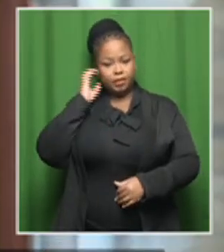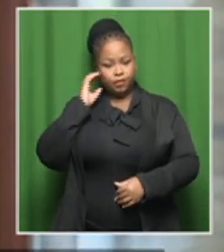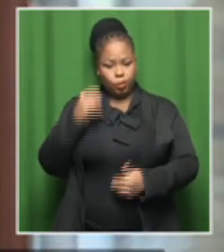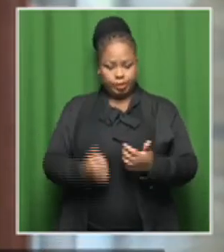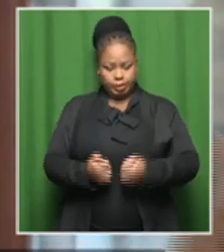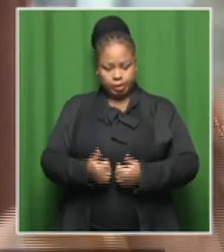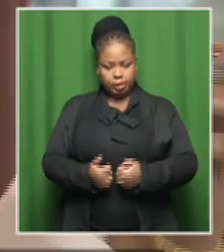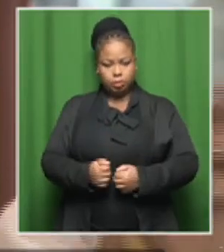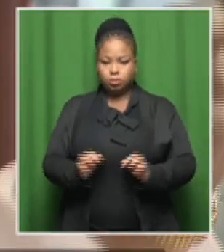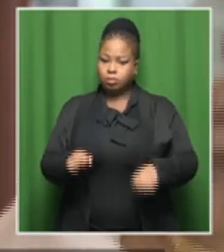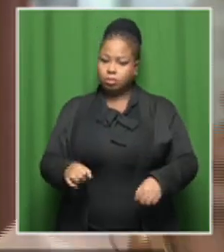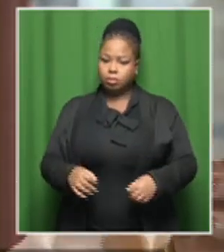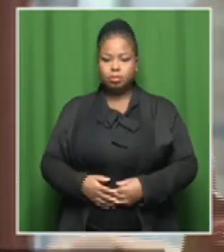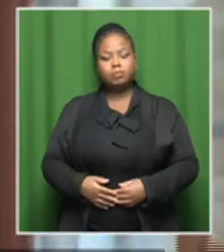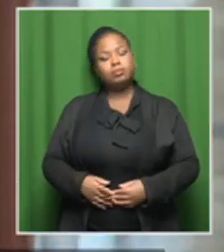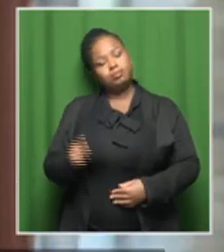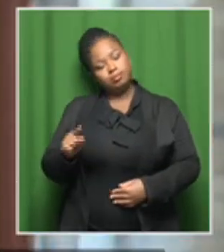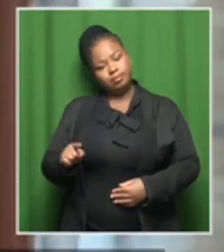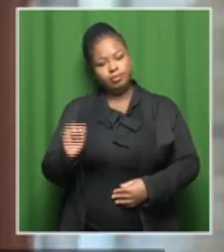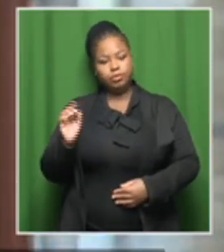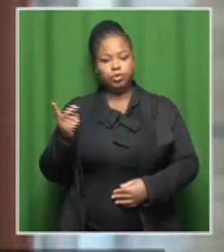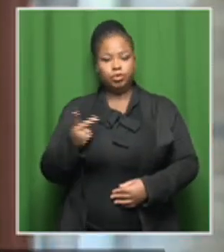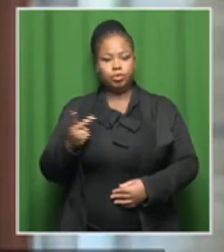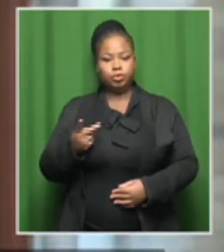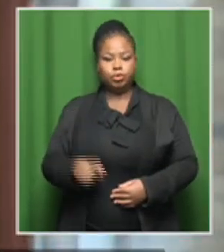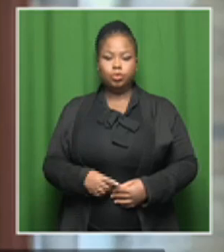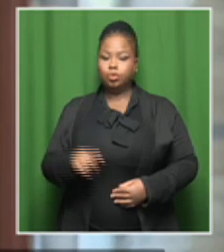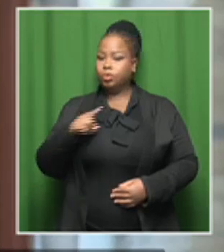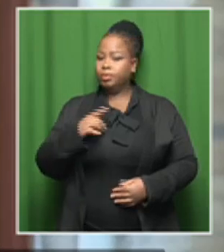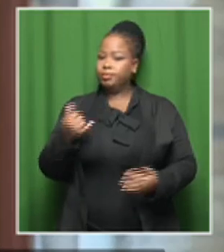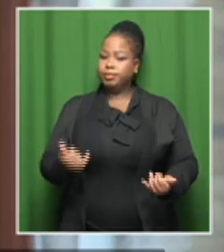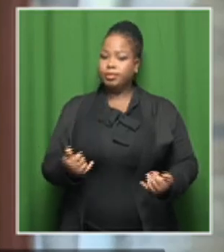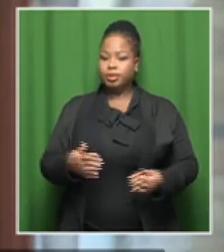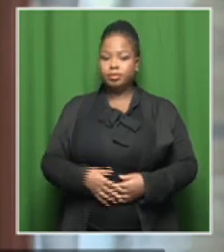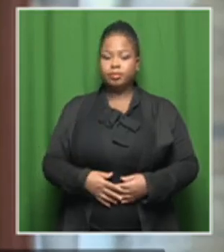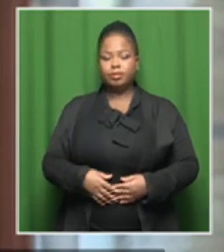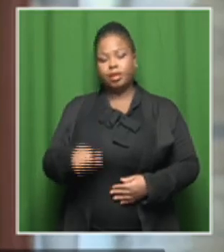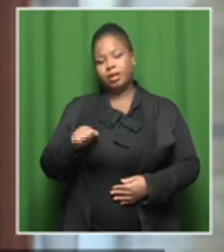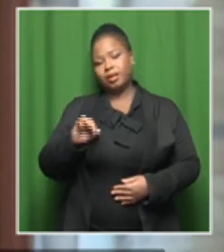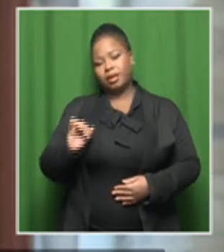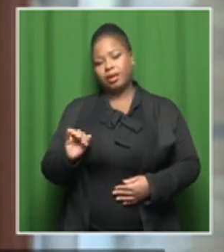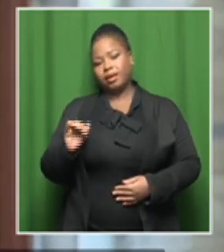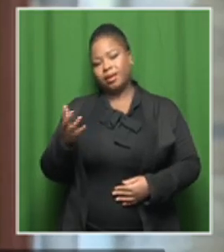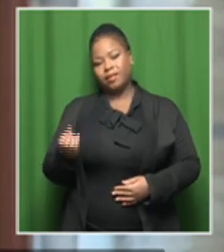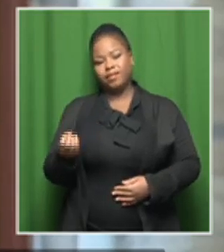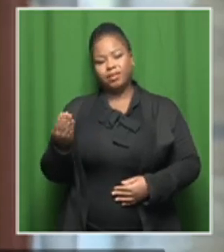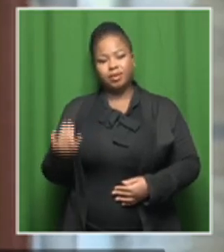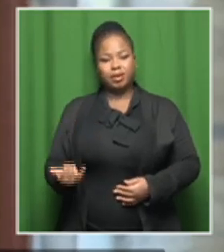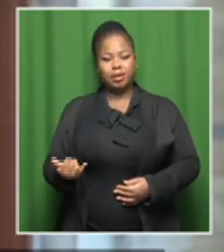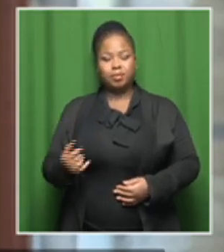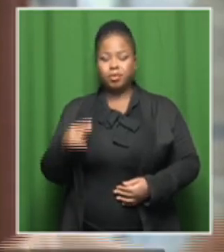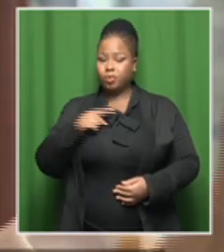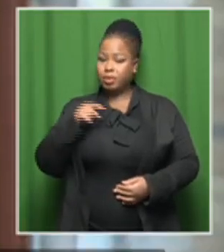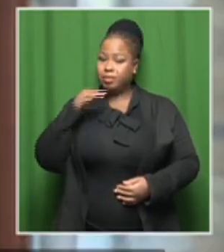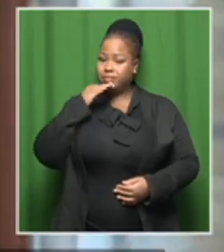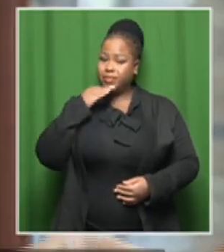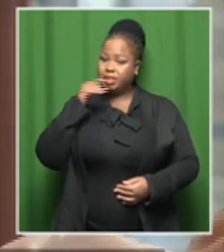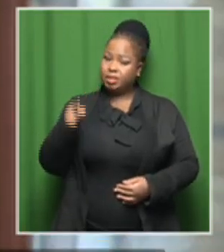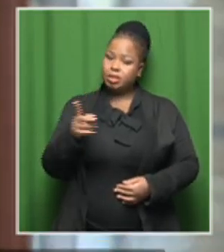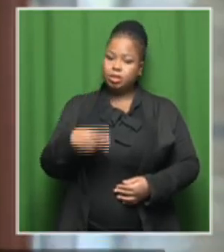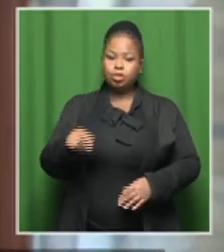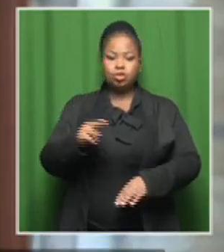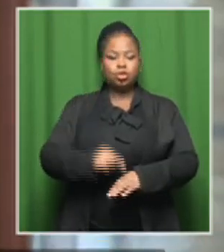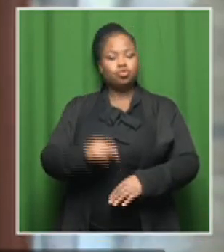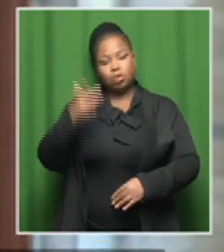that should stimulate and they even now have artificial intelligence, which means their natural